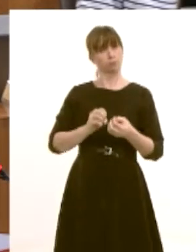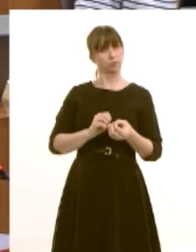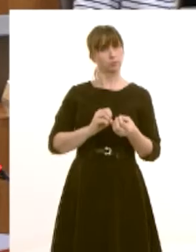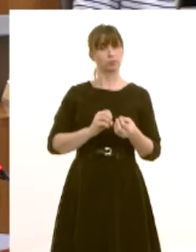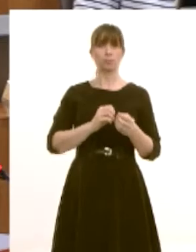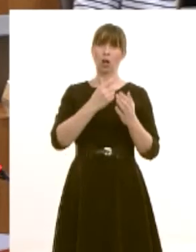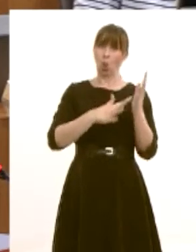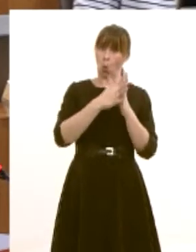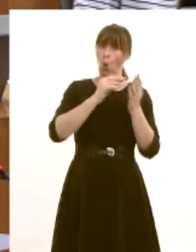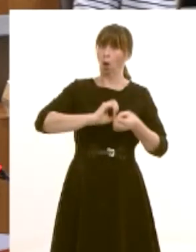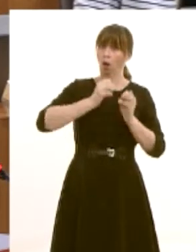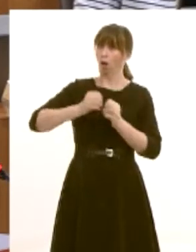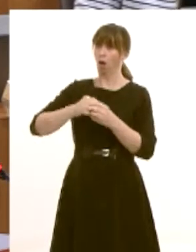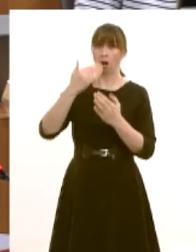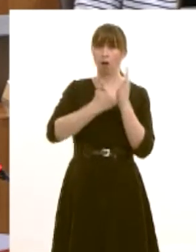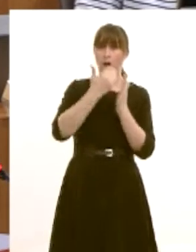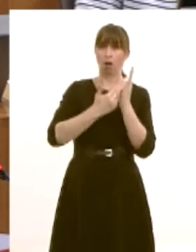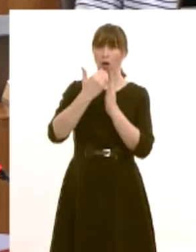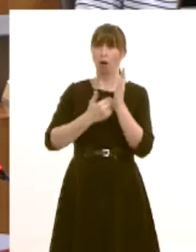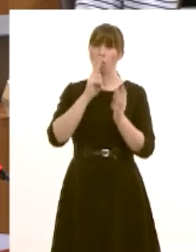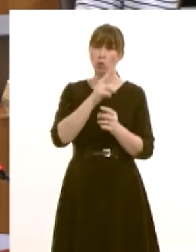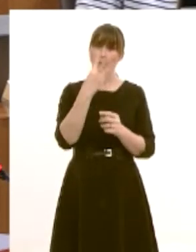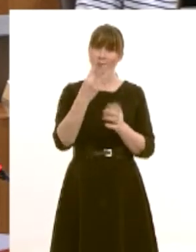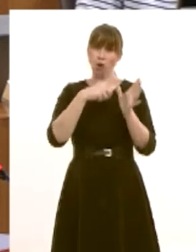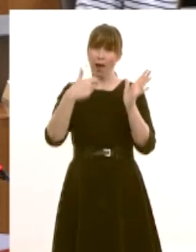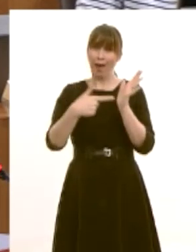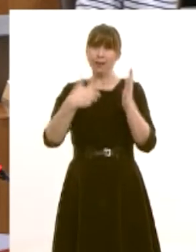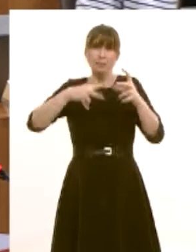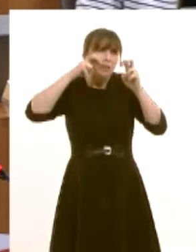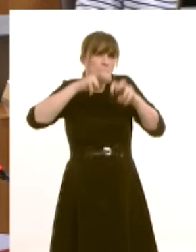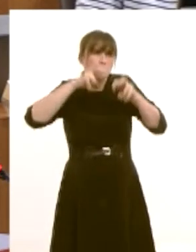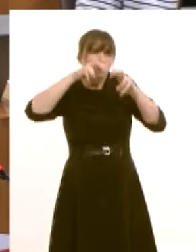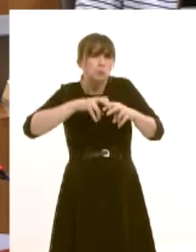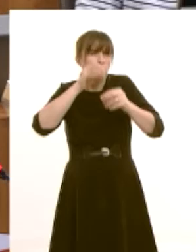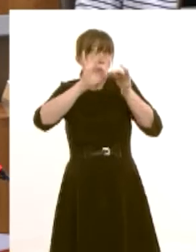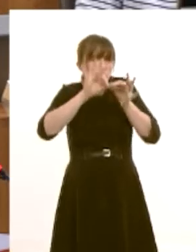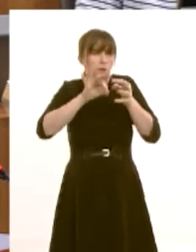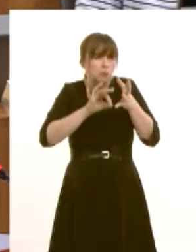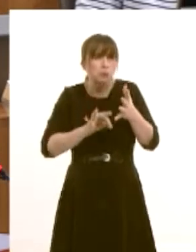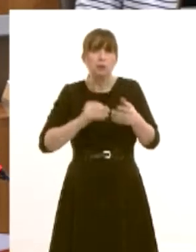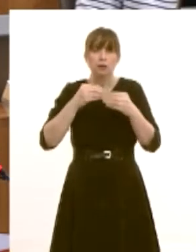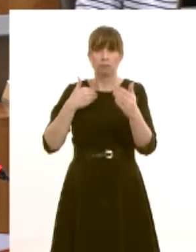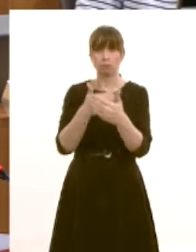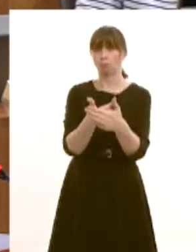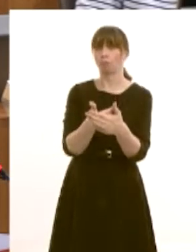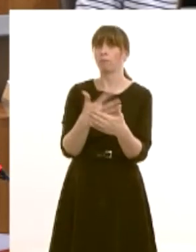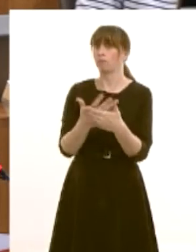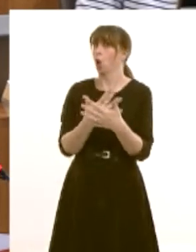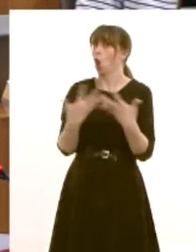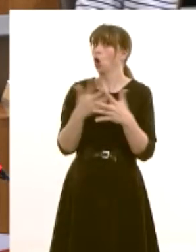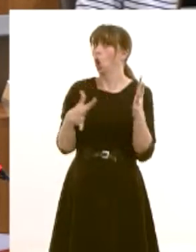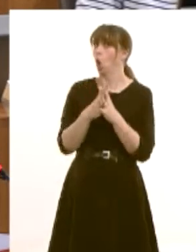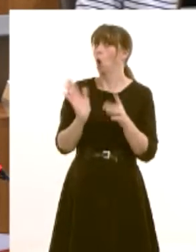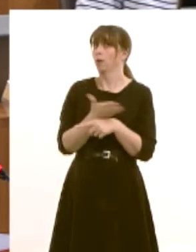legislation that's been well scrutinized and 24 acts in that time that's a significant achievement in the very short space of time but yeah i